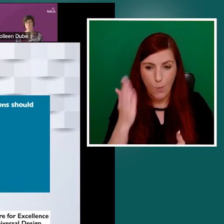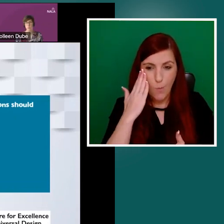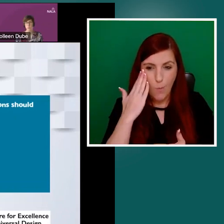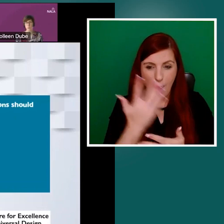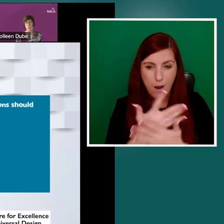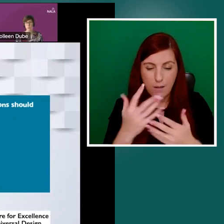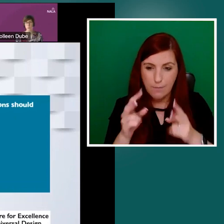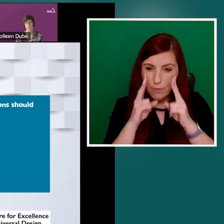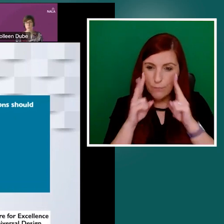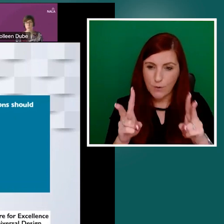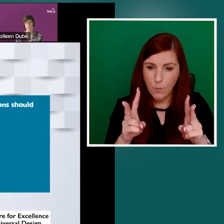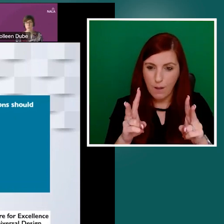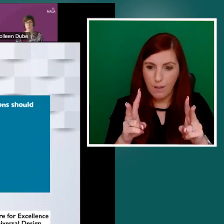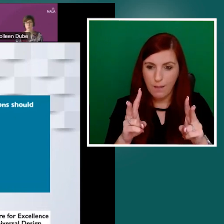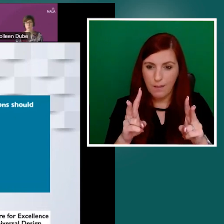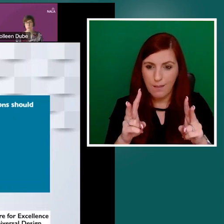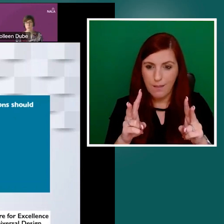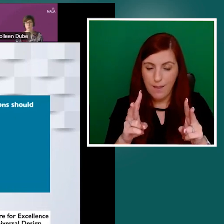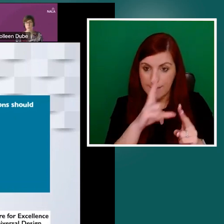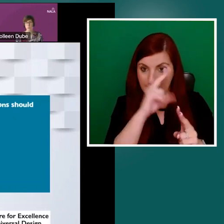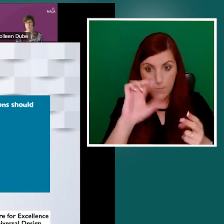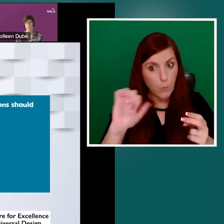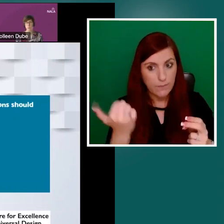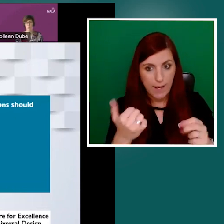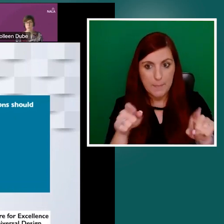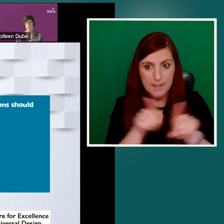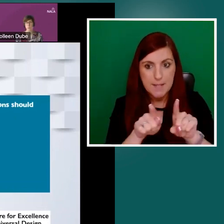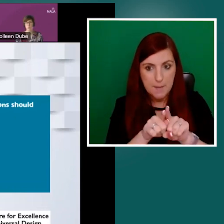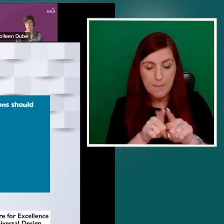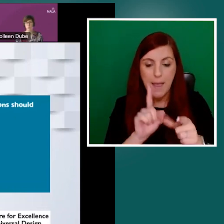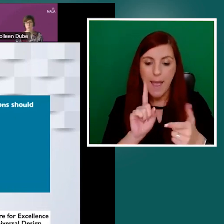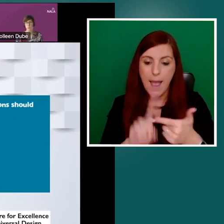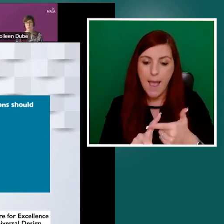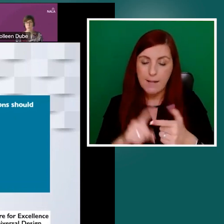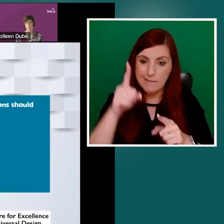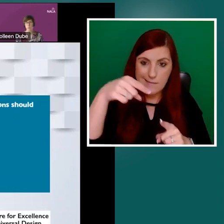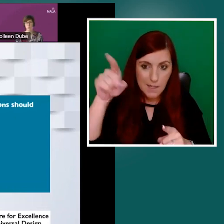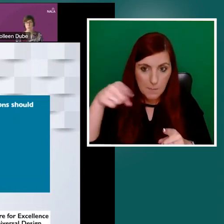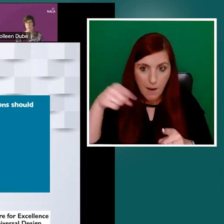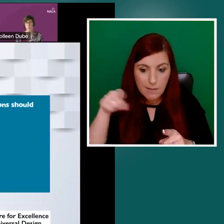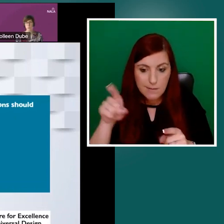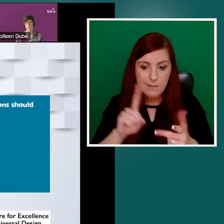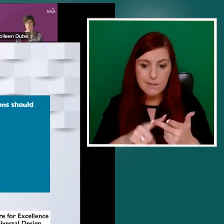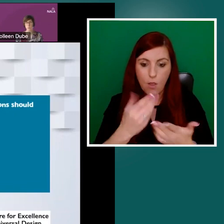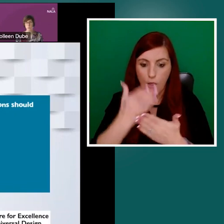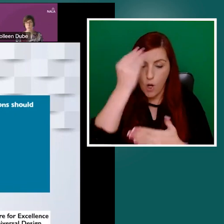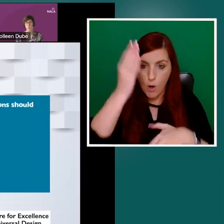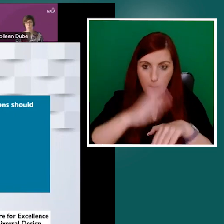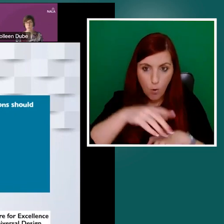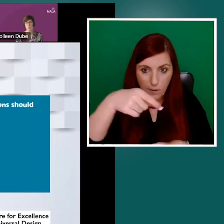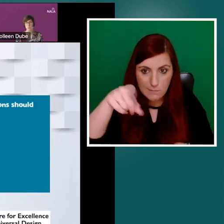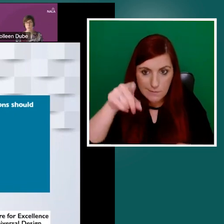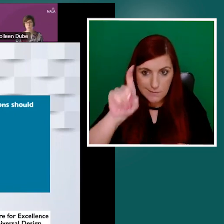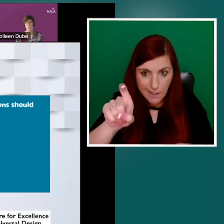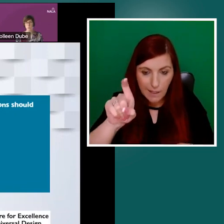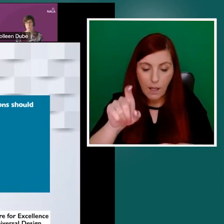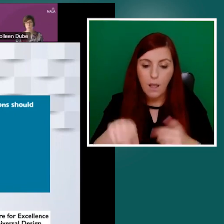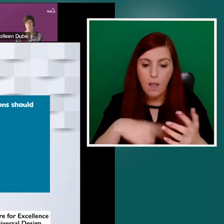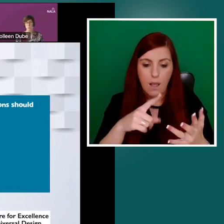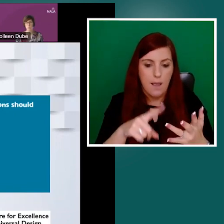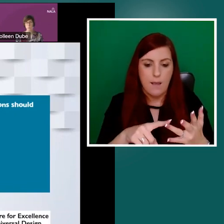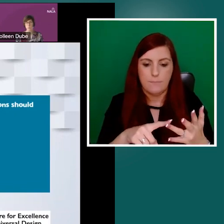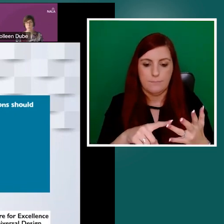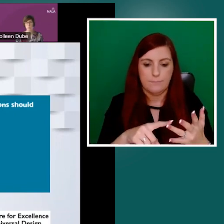boxes, the learn more boxes, and that the many self-assessment checklists and question sets are